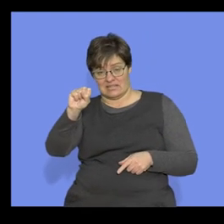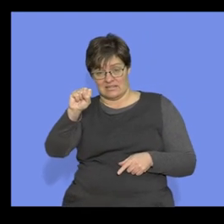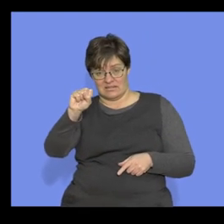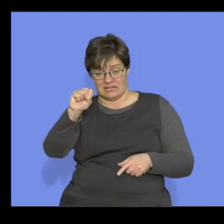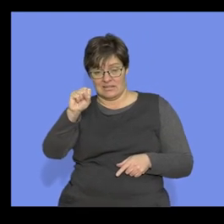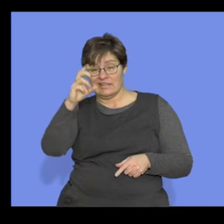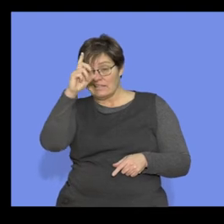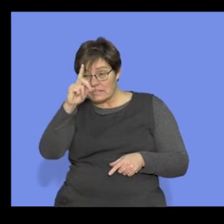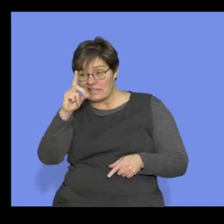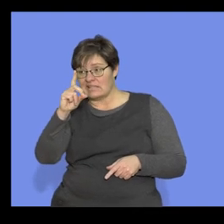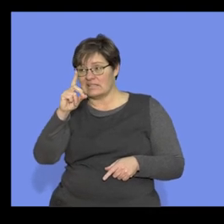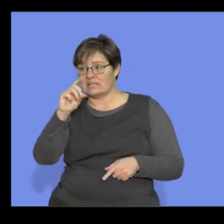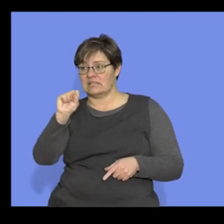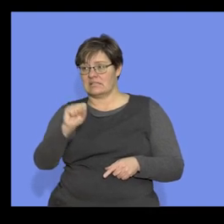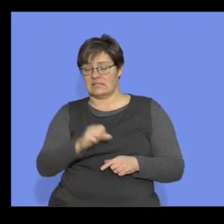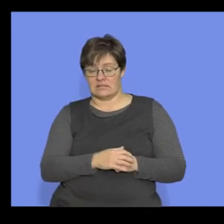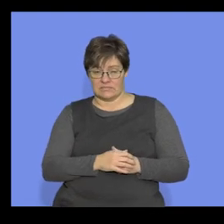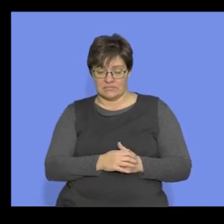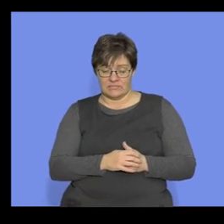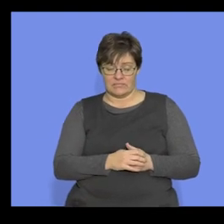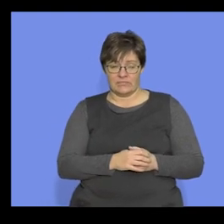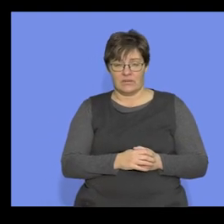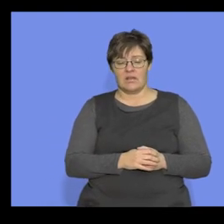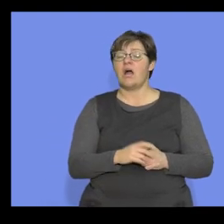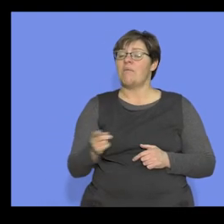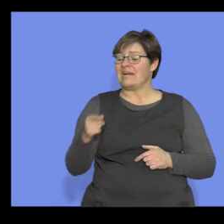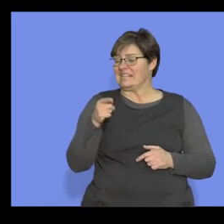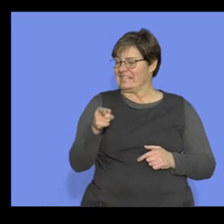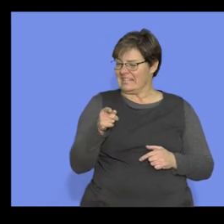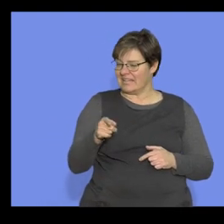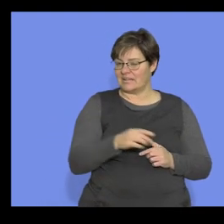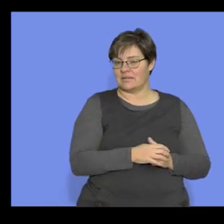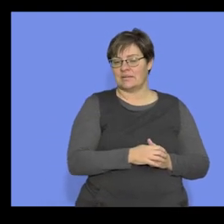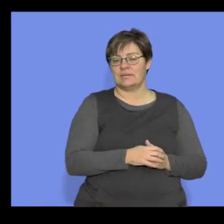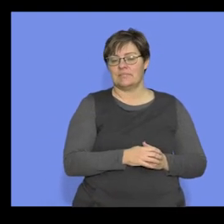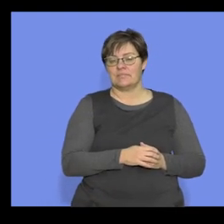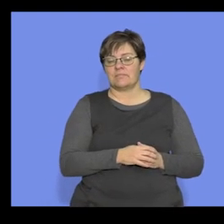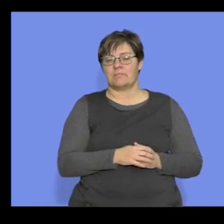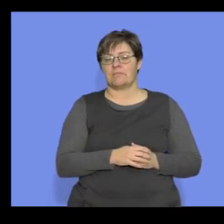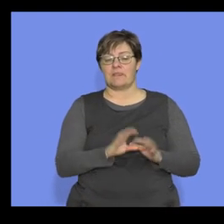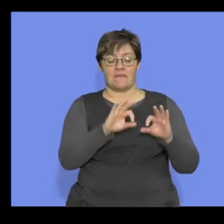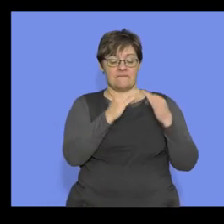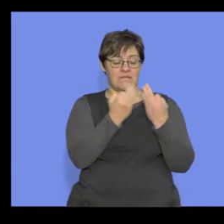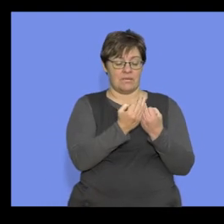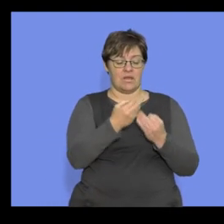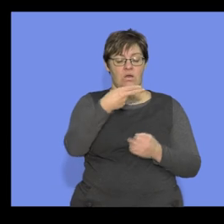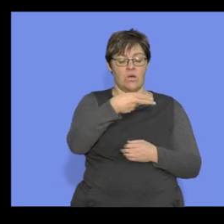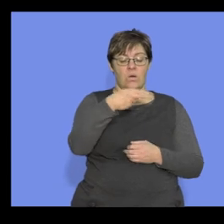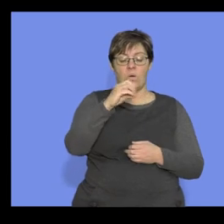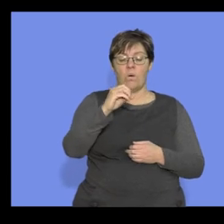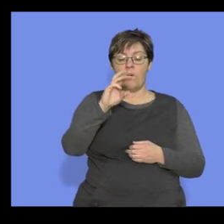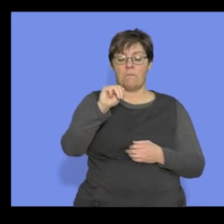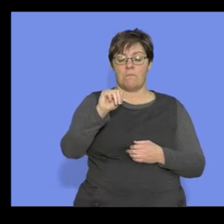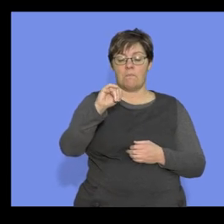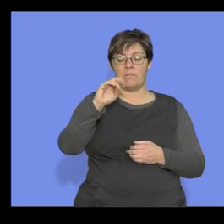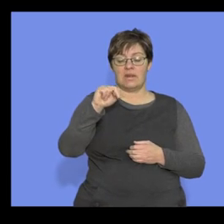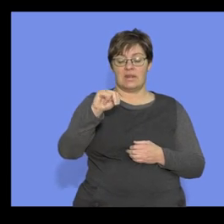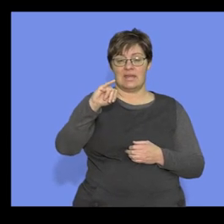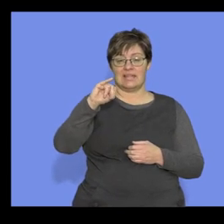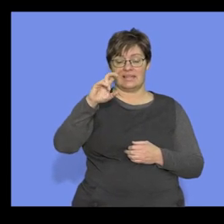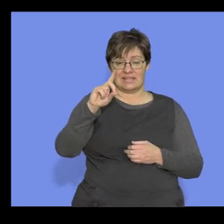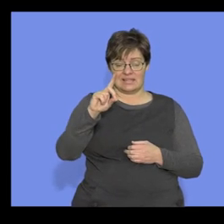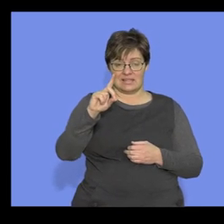the hominins, the hominids. All right, so that's where we're going to go there. There's two families, hominids